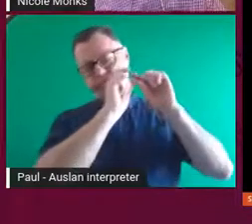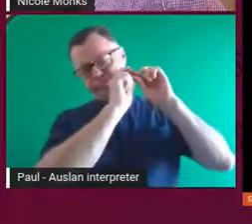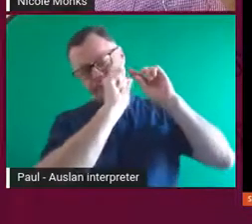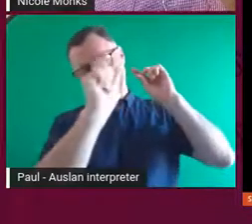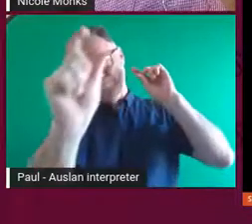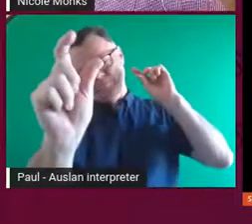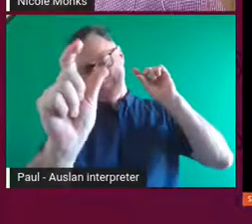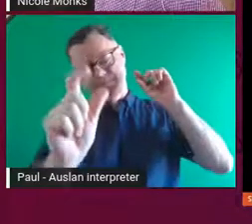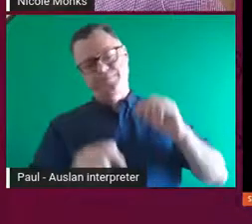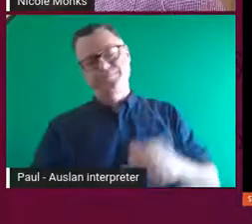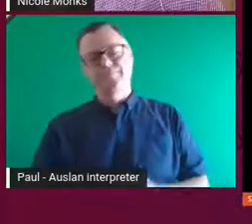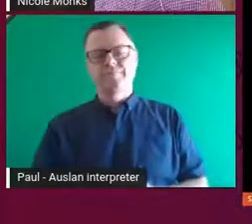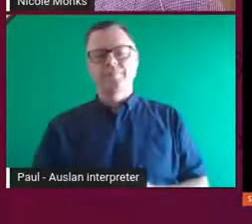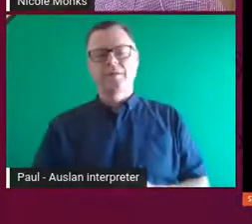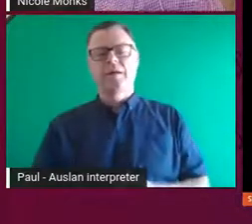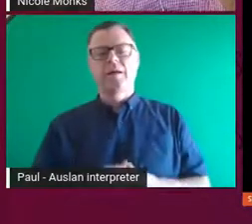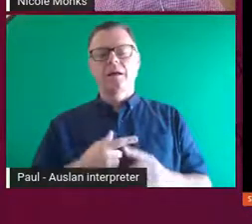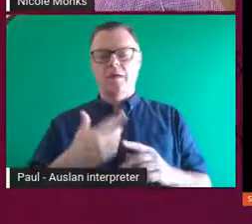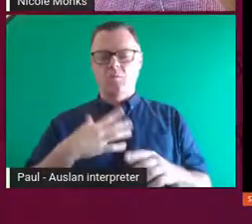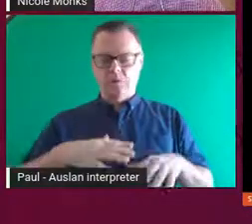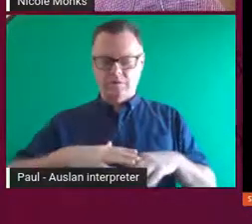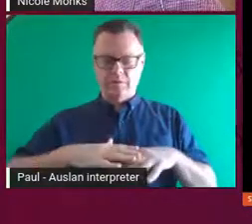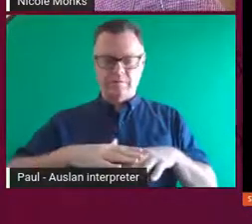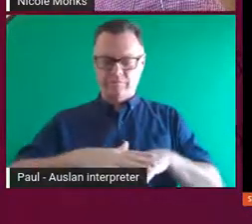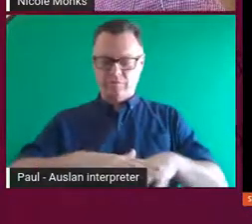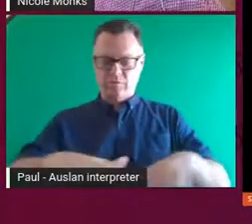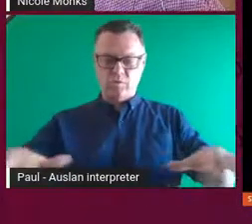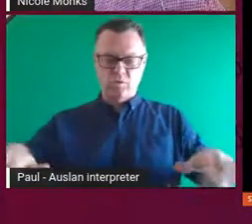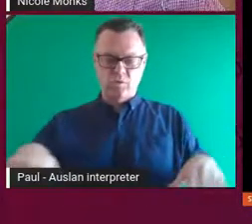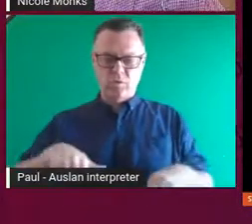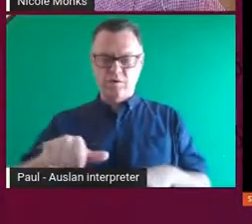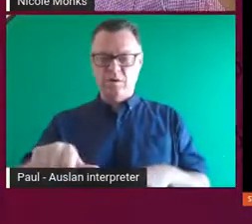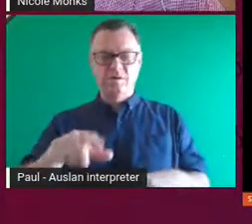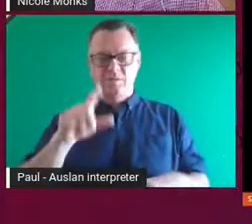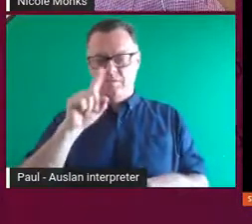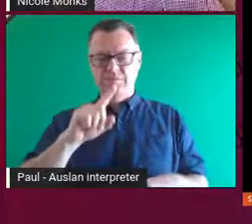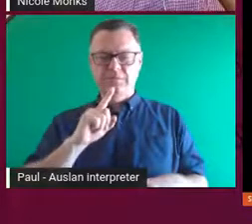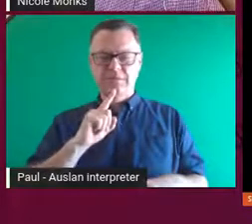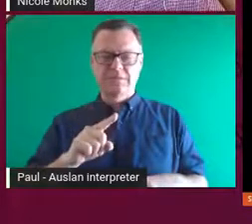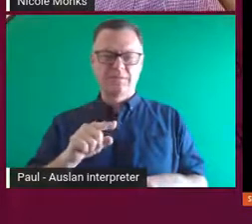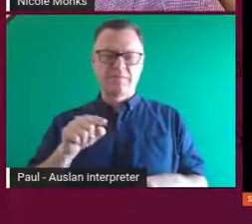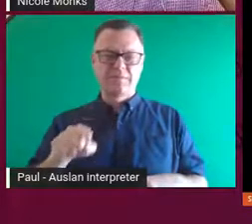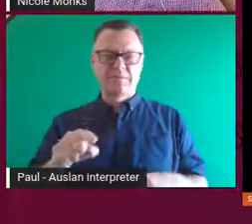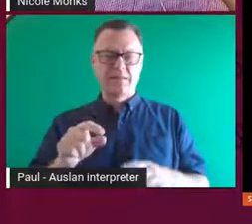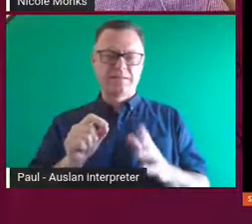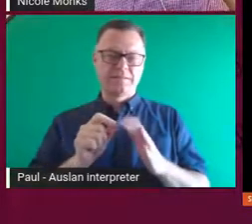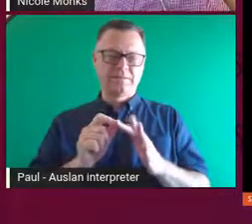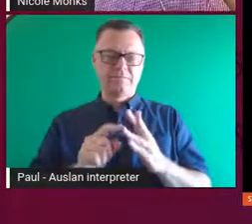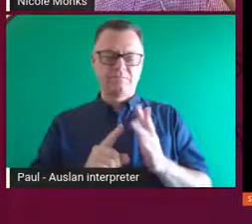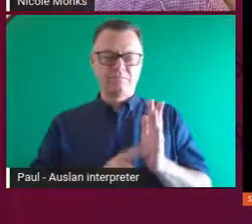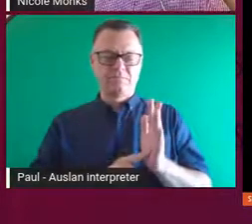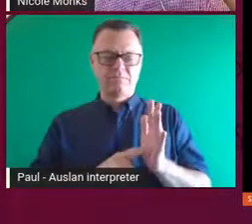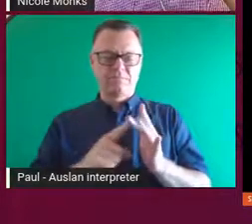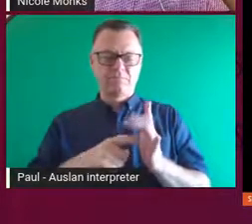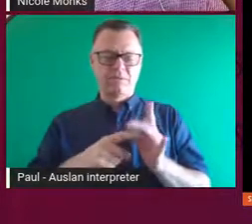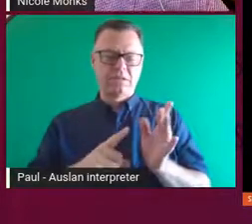flooring there. But people saw that as a political kind of statement and they weren't